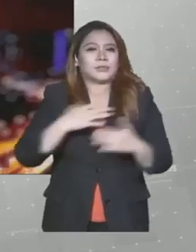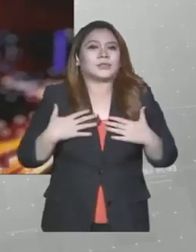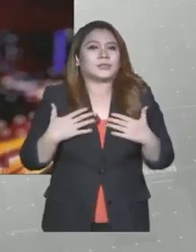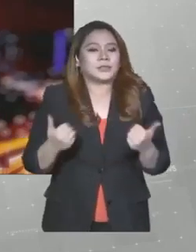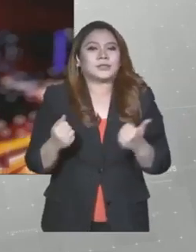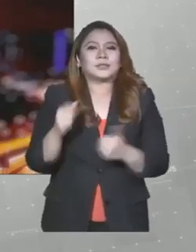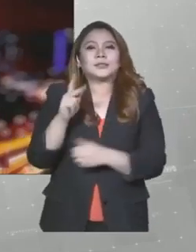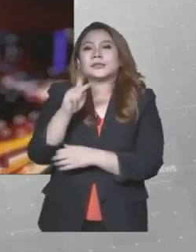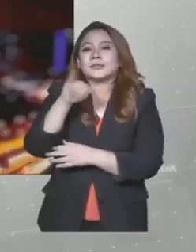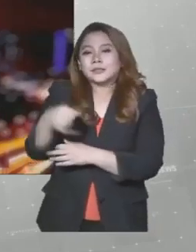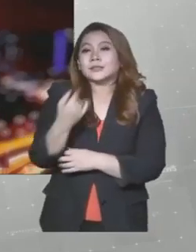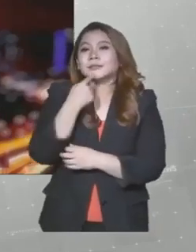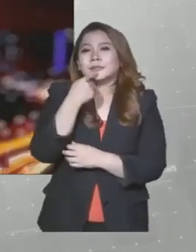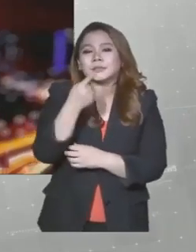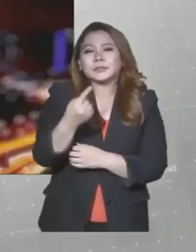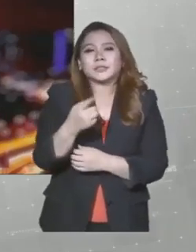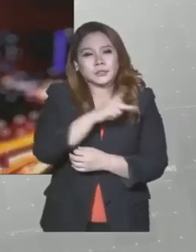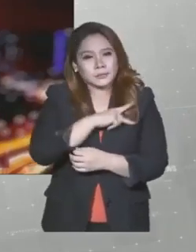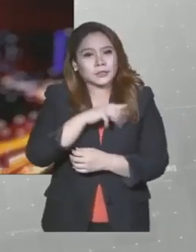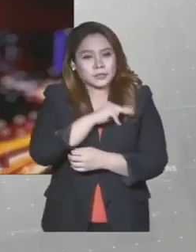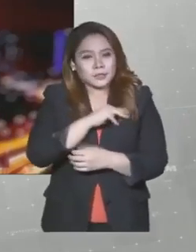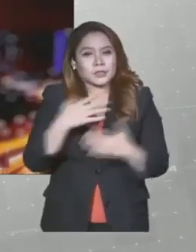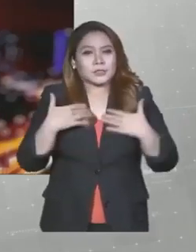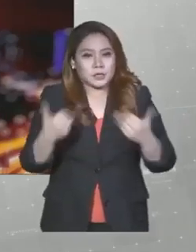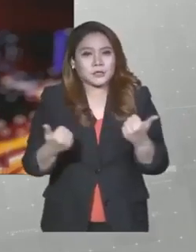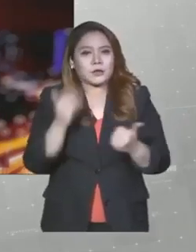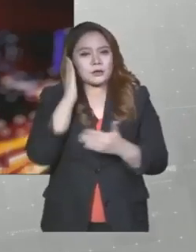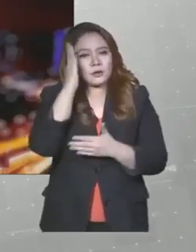menonton!